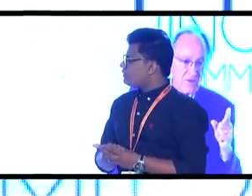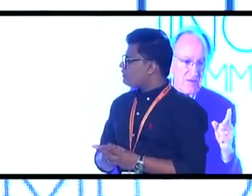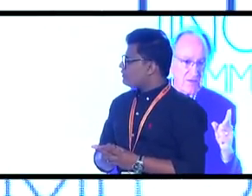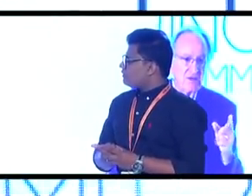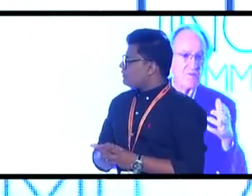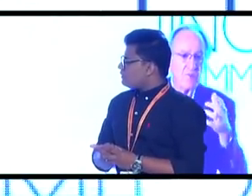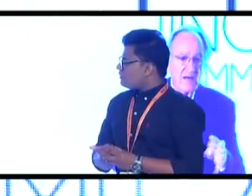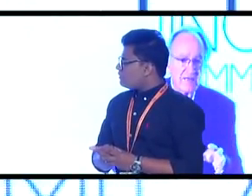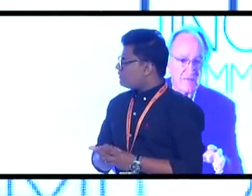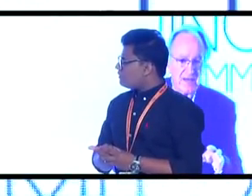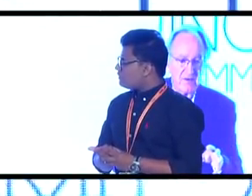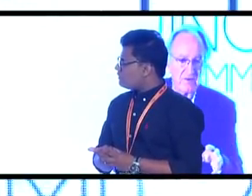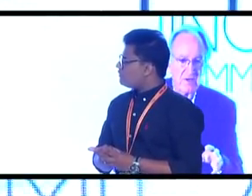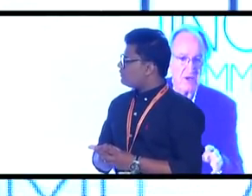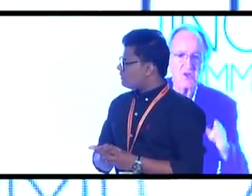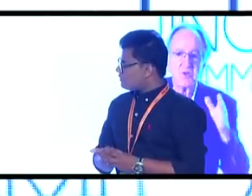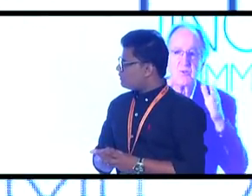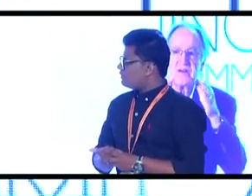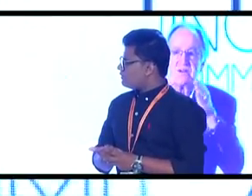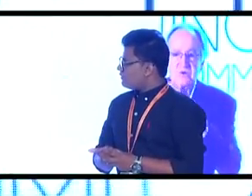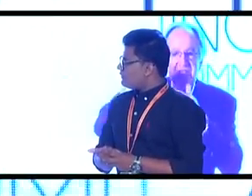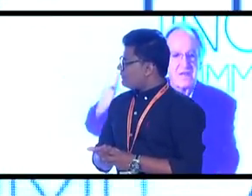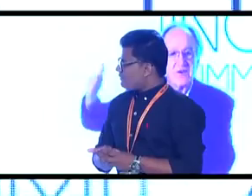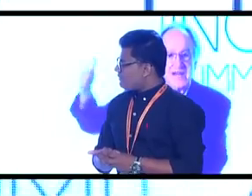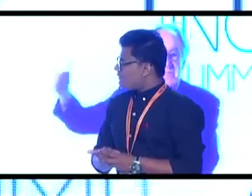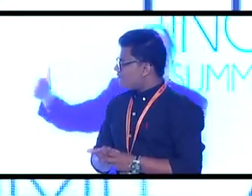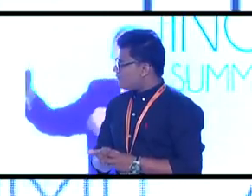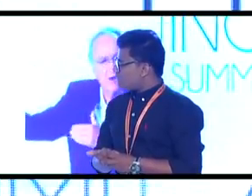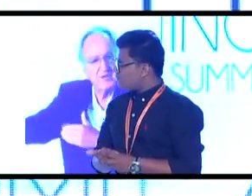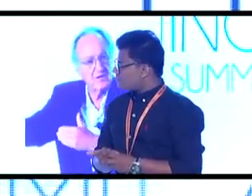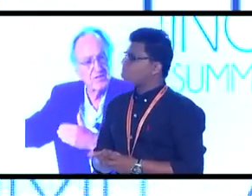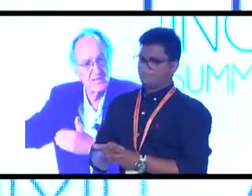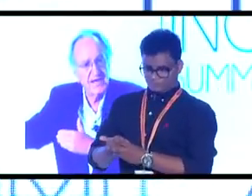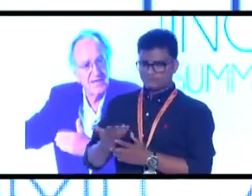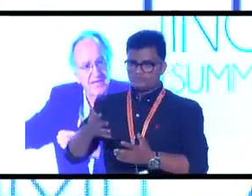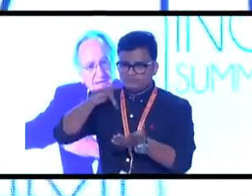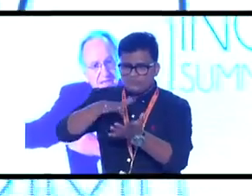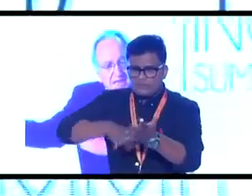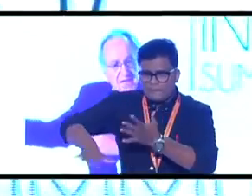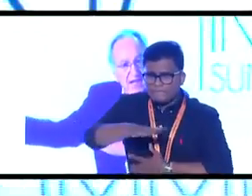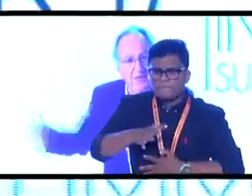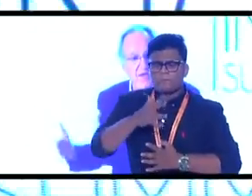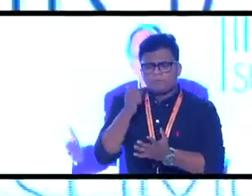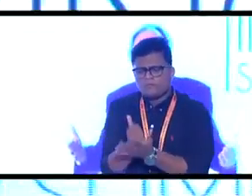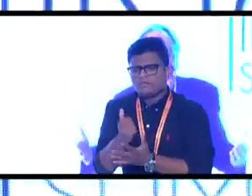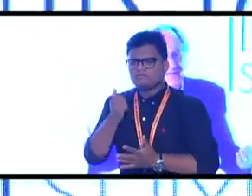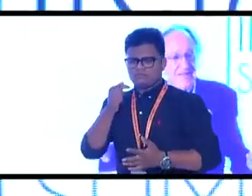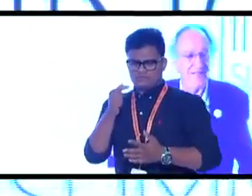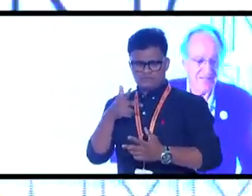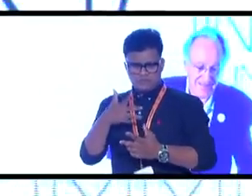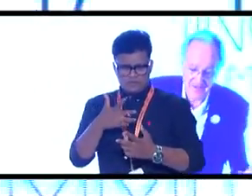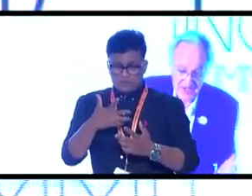constructs to break them down so that we don't segregate people out in our society. And then,